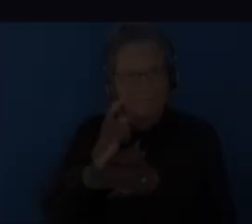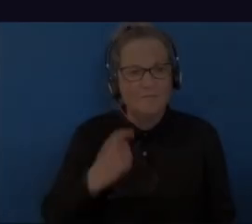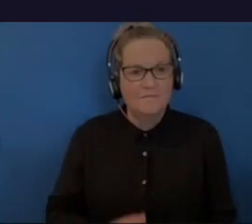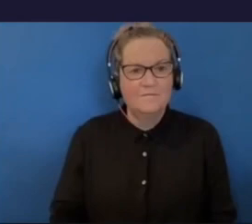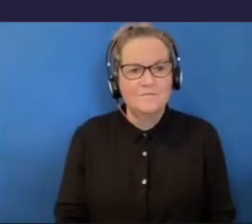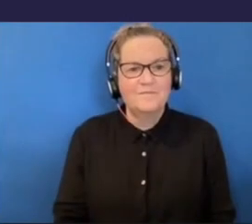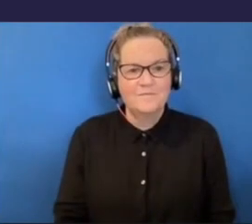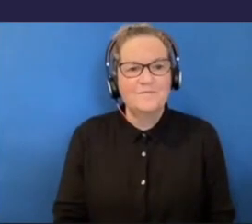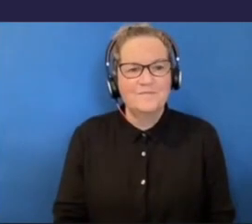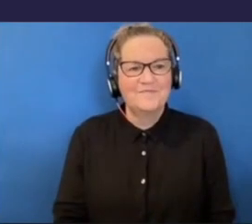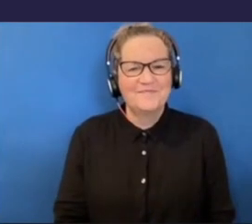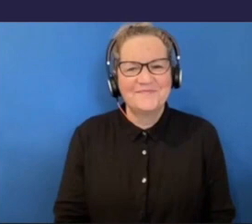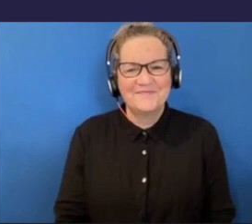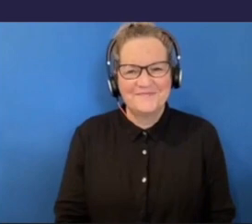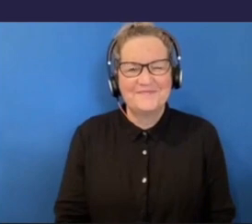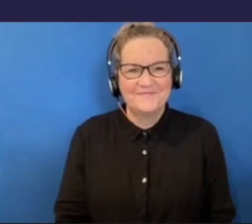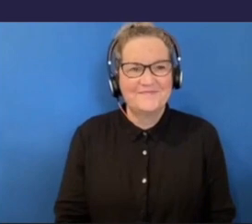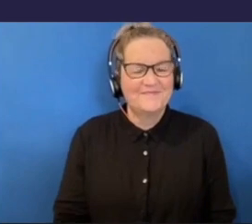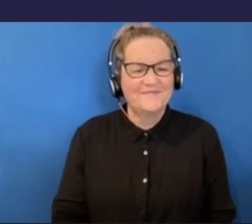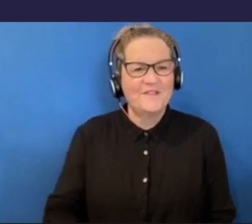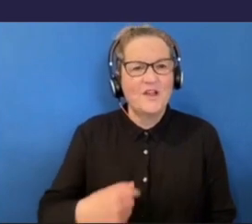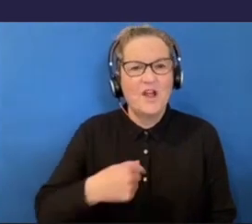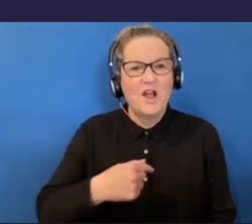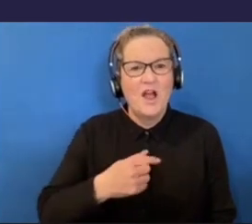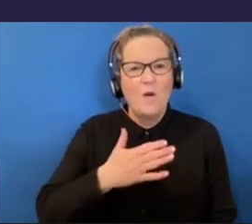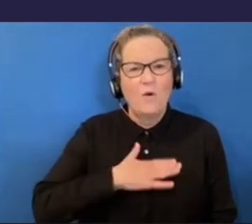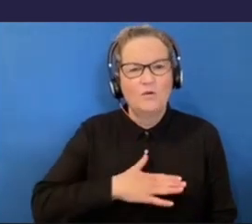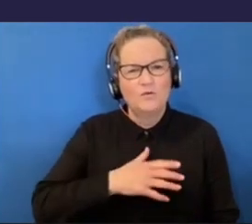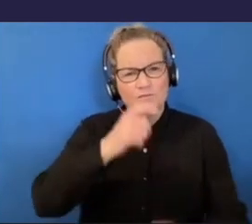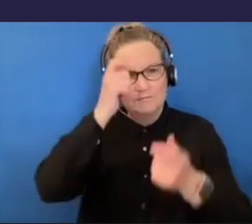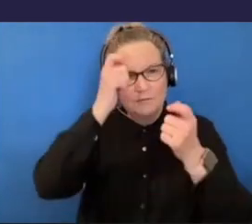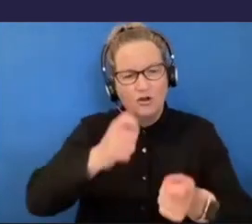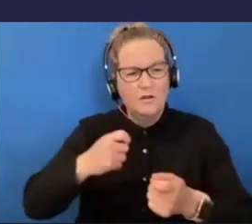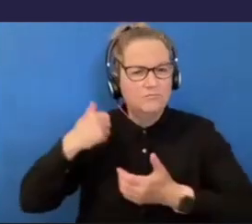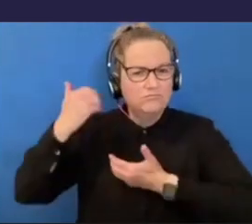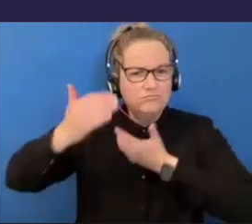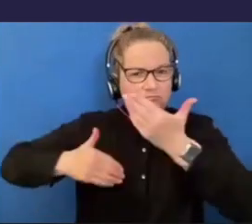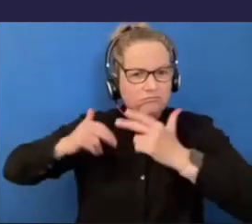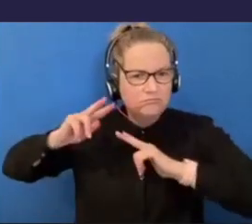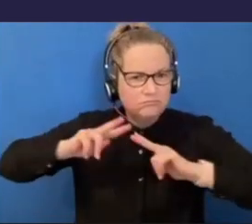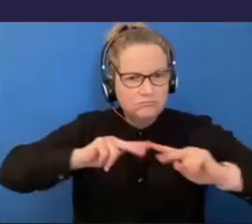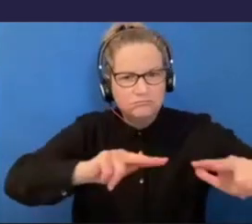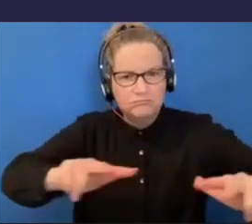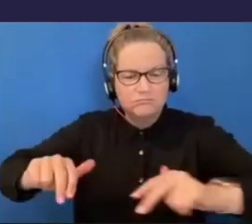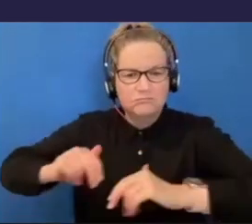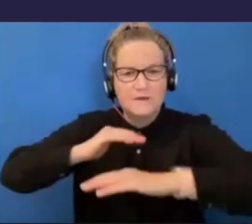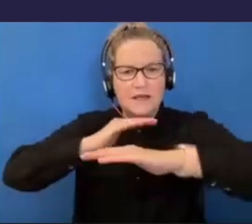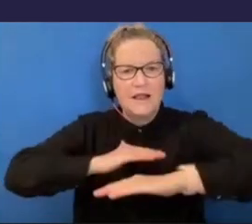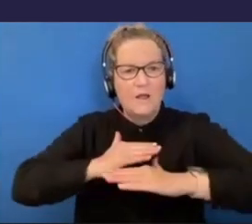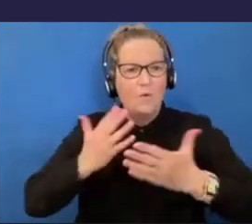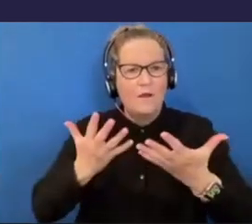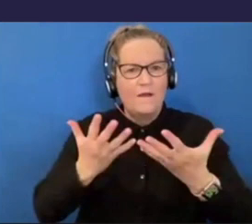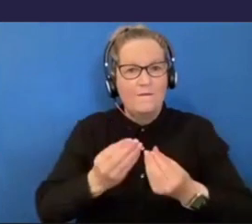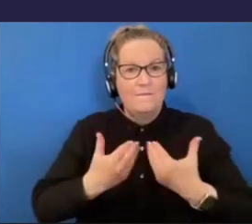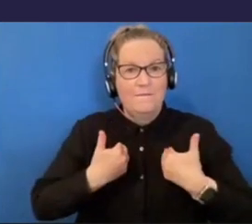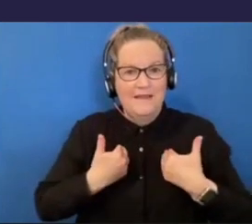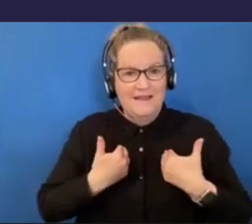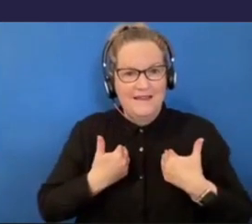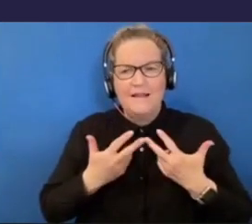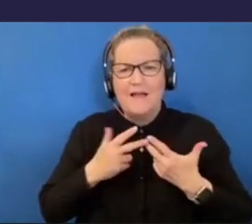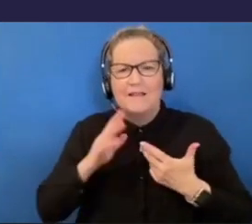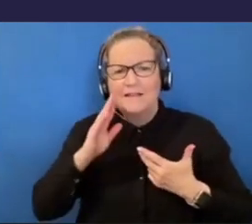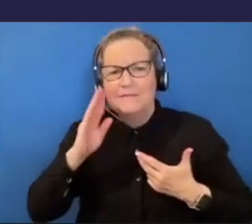I would like to acknowledge the traditional custodians of the land myself and my fellow speakers are on today.